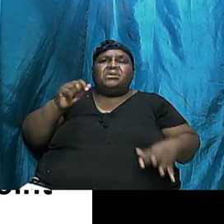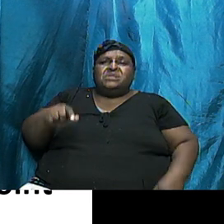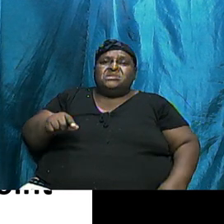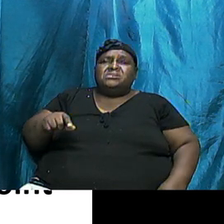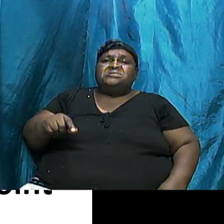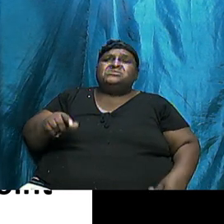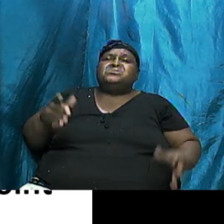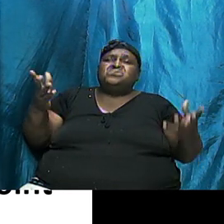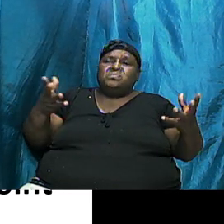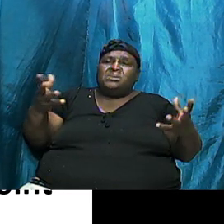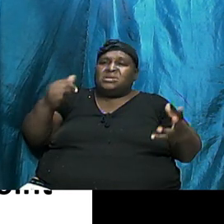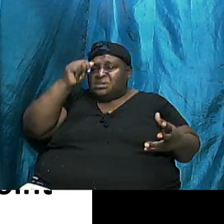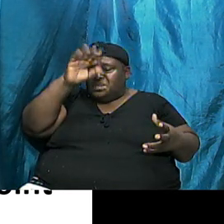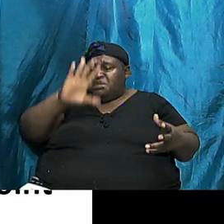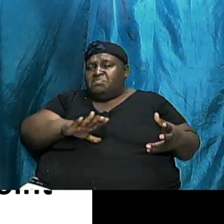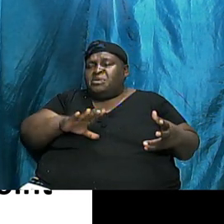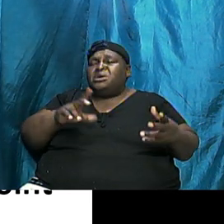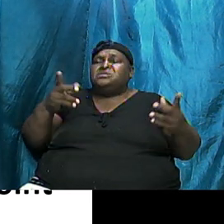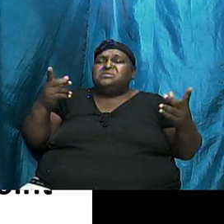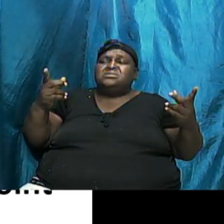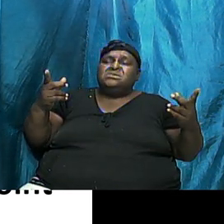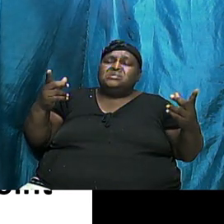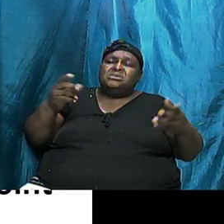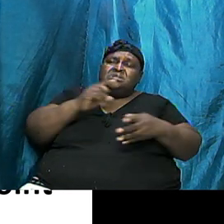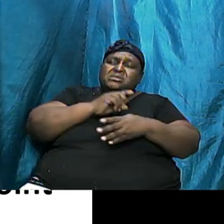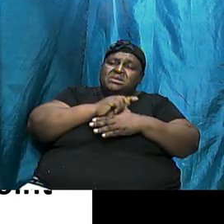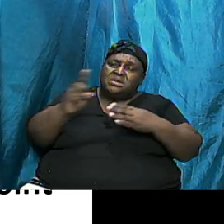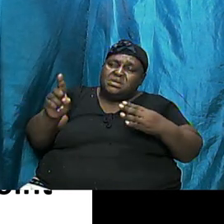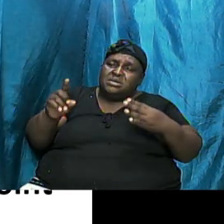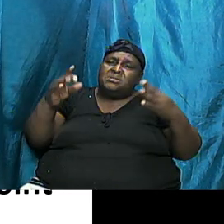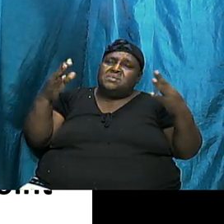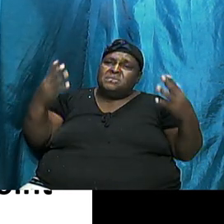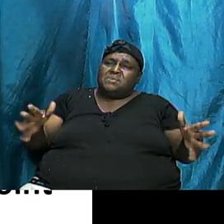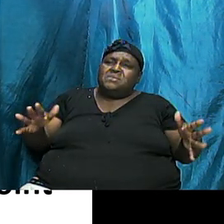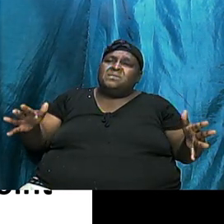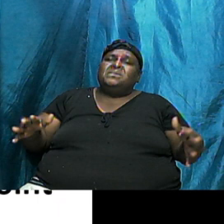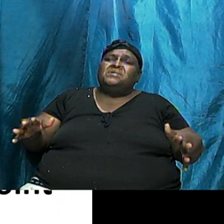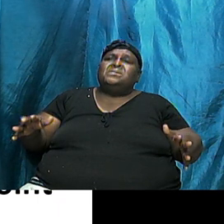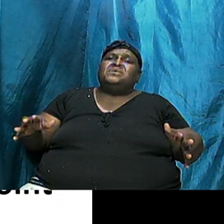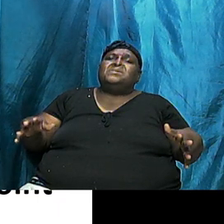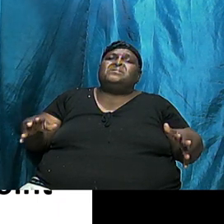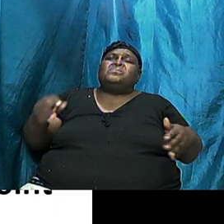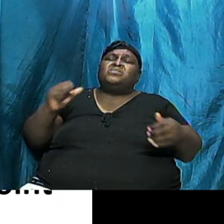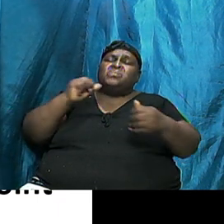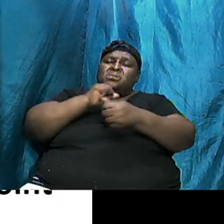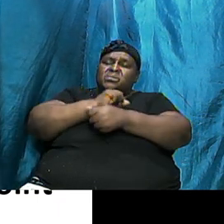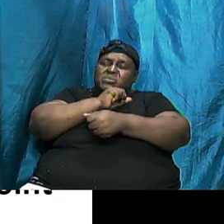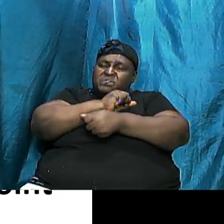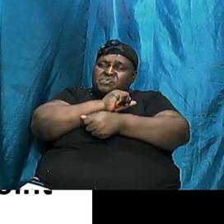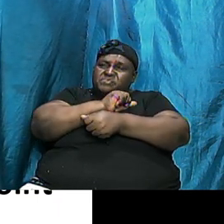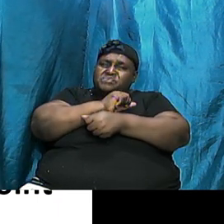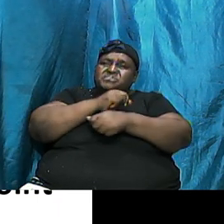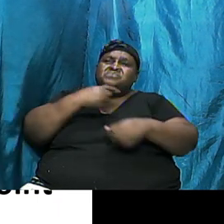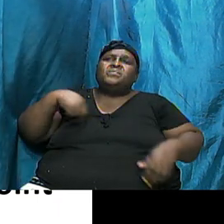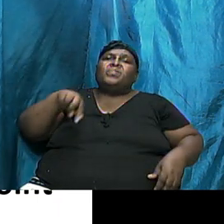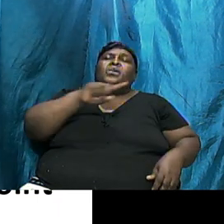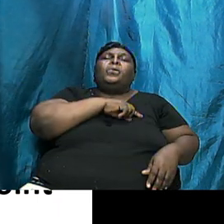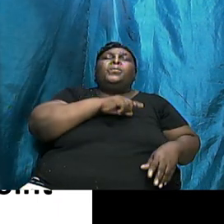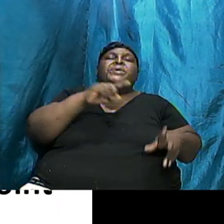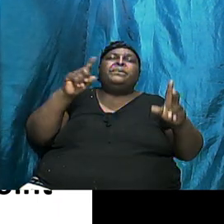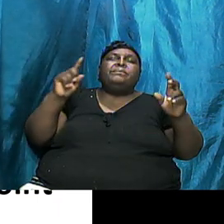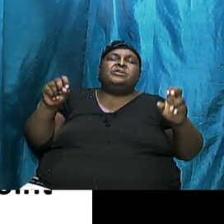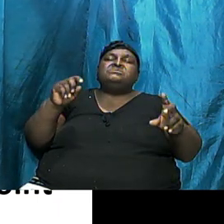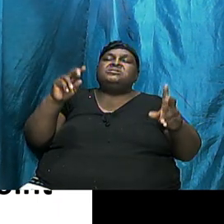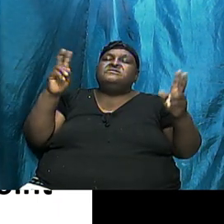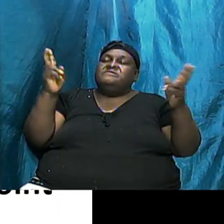Exactly His Style This Is Exactly His Mode Of Operation And We Must Be